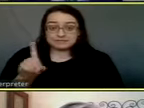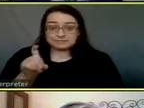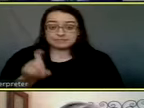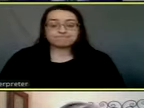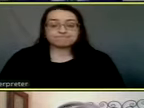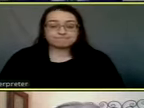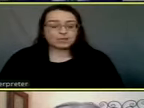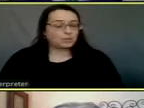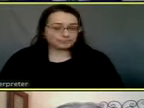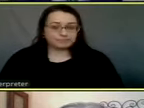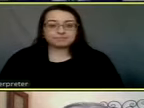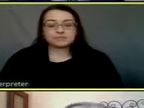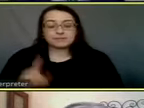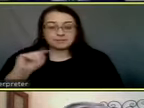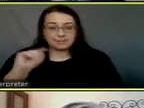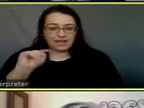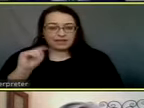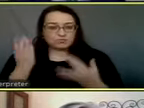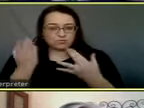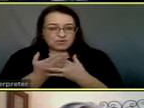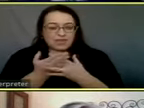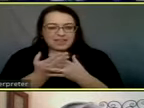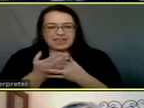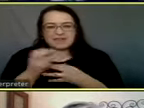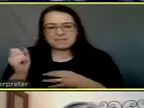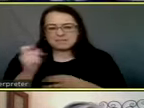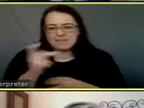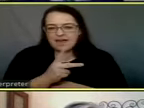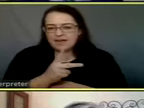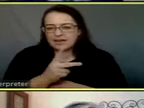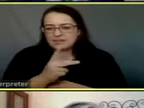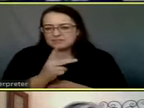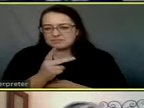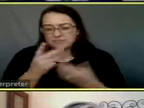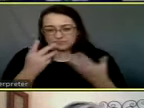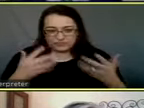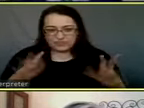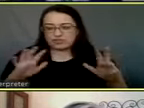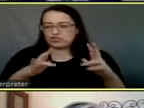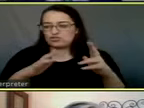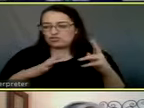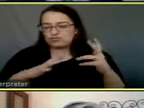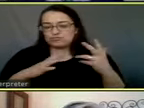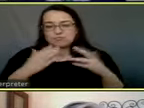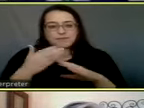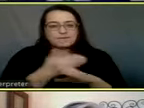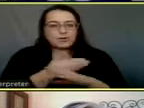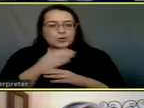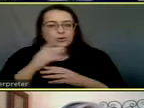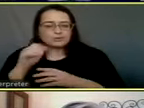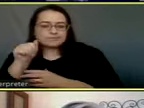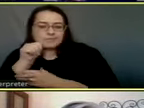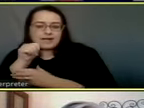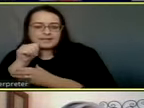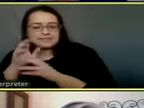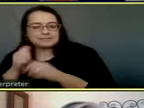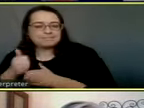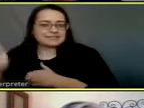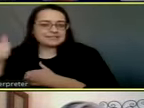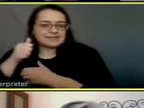Okay. Let's take a bathroom break real quick and try to come right back and finish up the rest of our agenda before we go to executive session